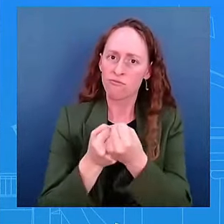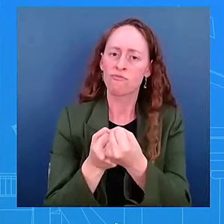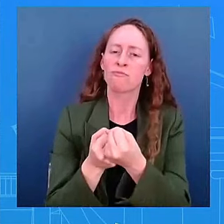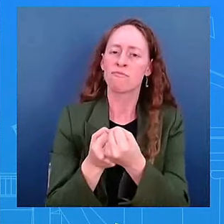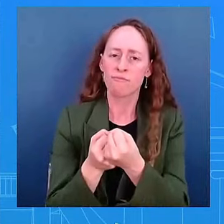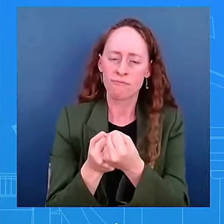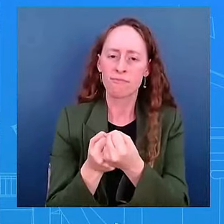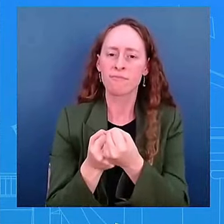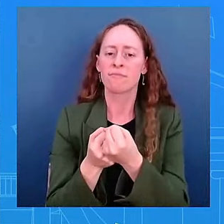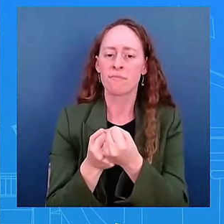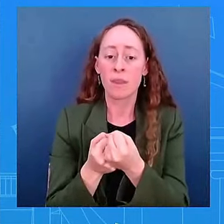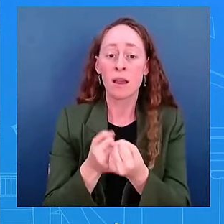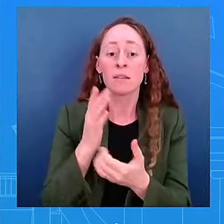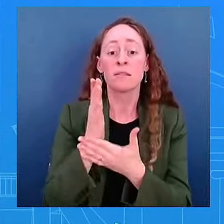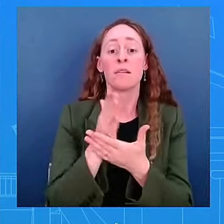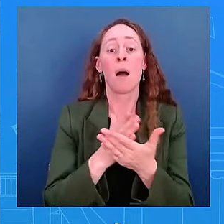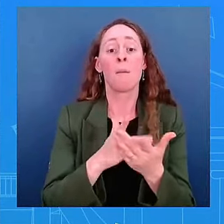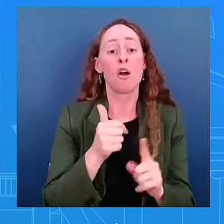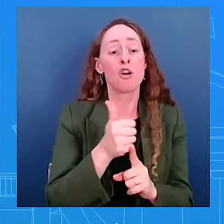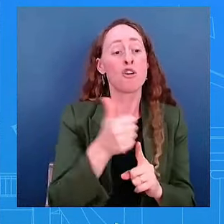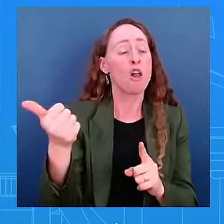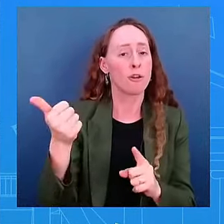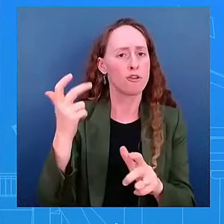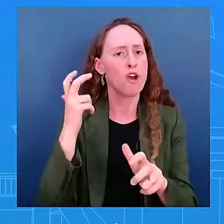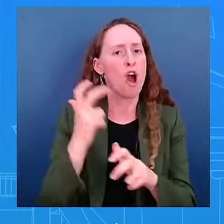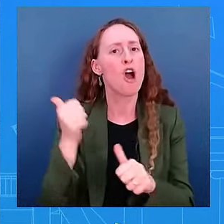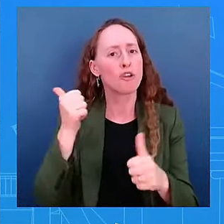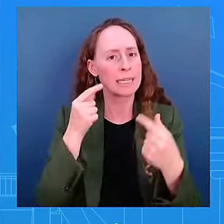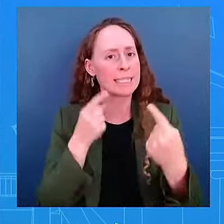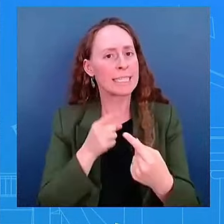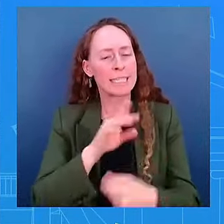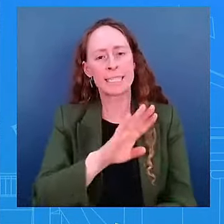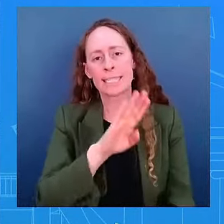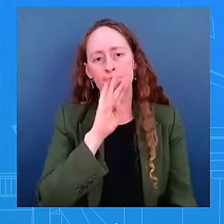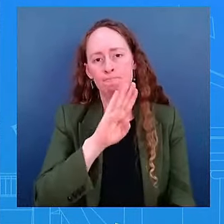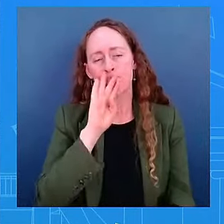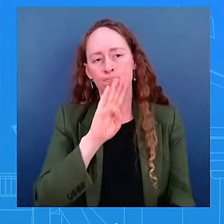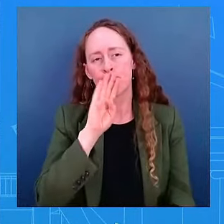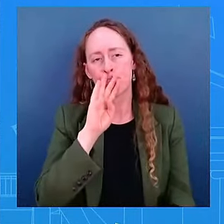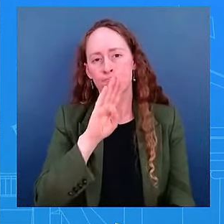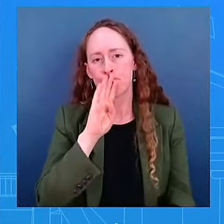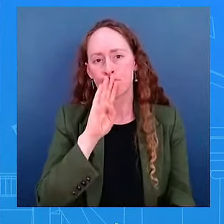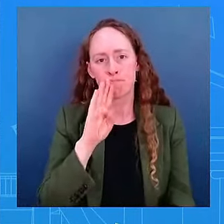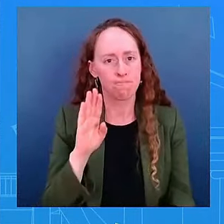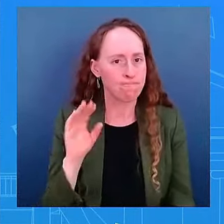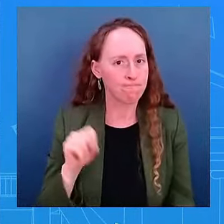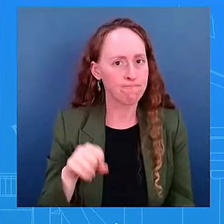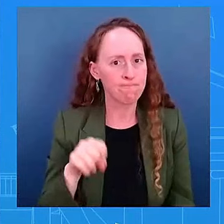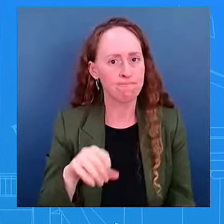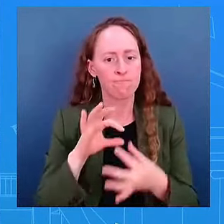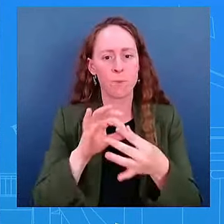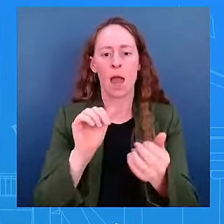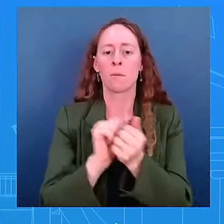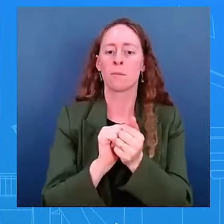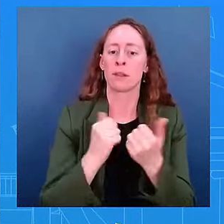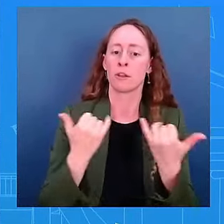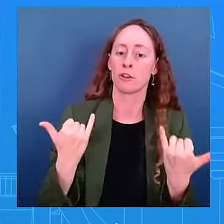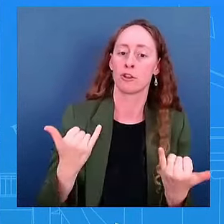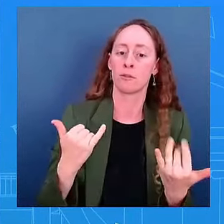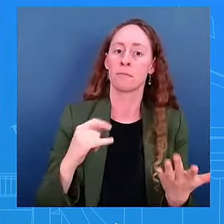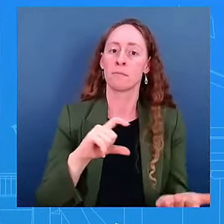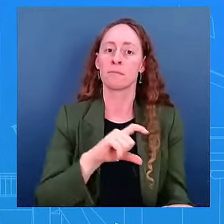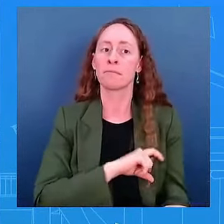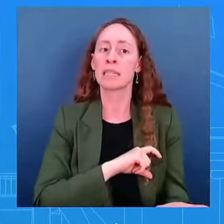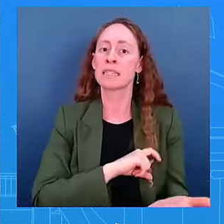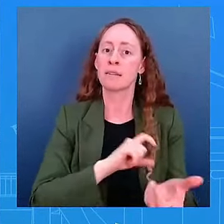harder, to your point, police reform. And what the president did was, when that wasn't able to get done in a bipartisan way